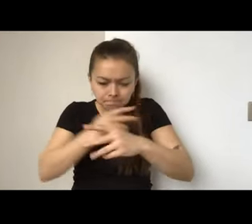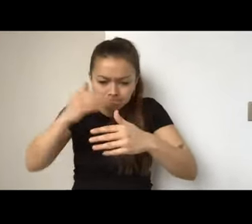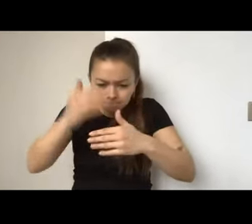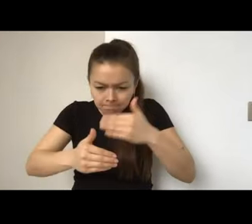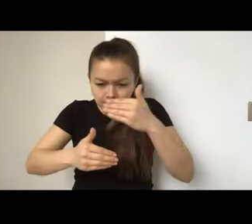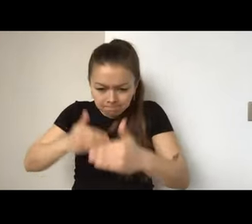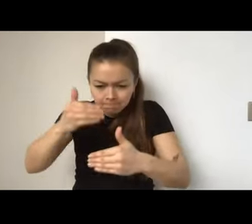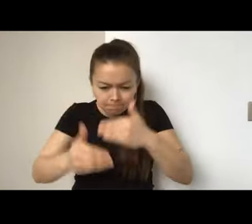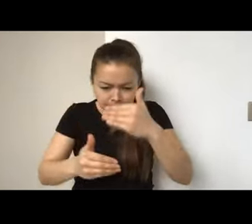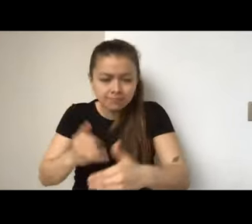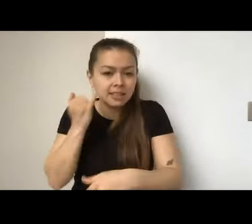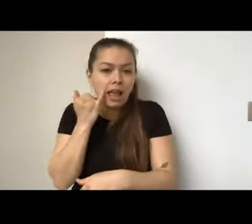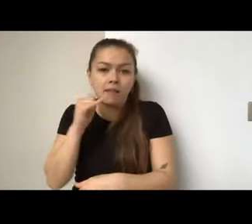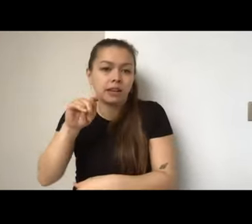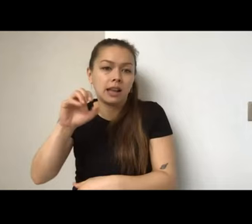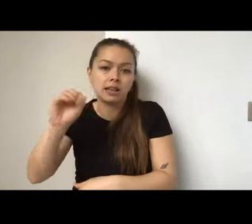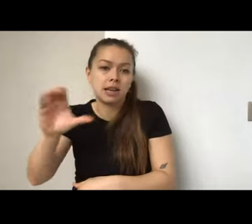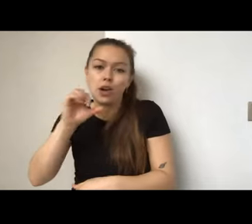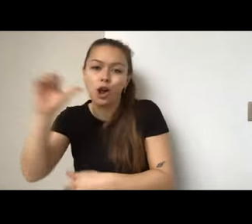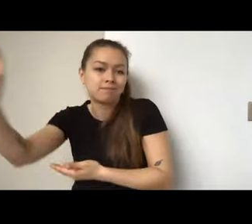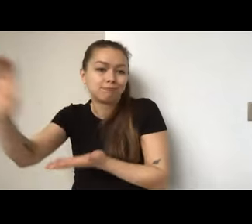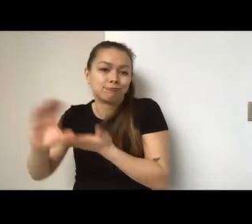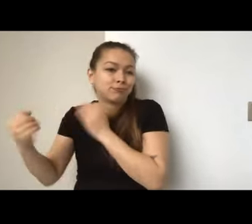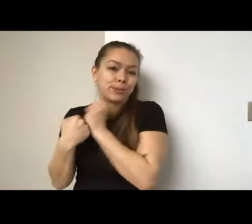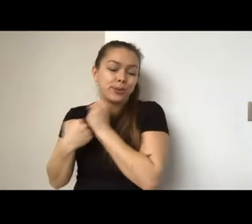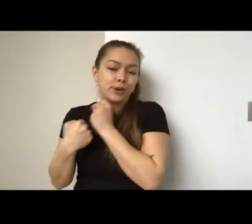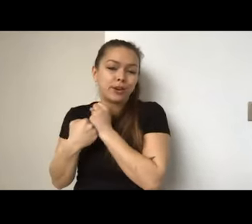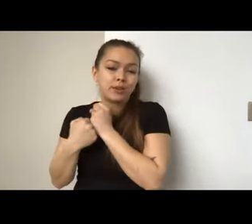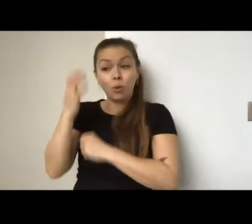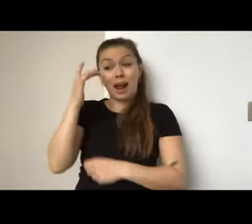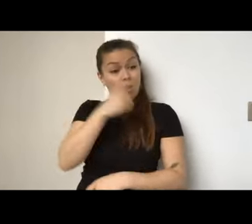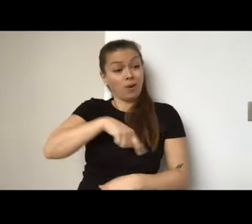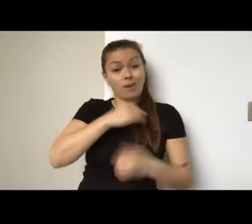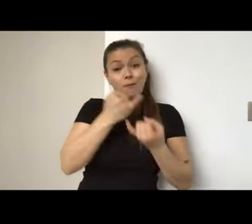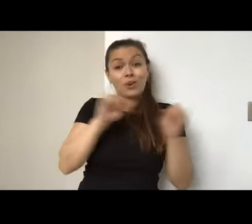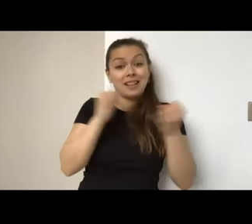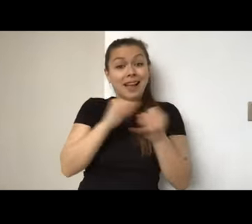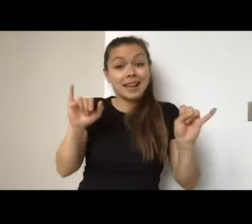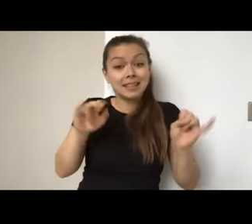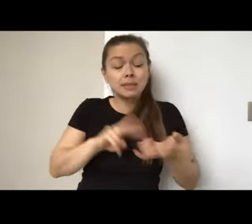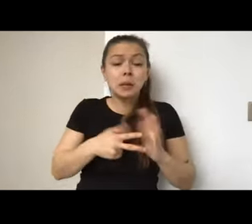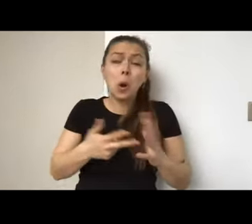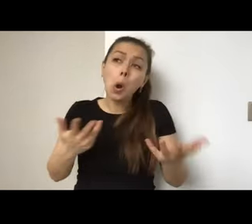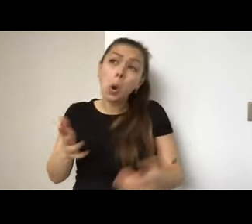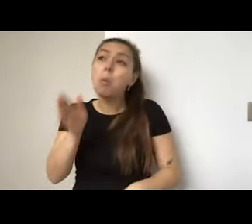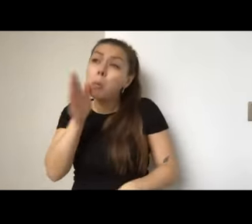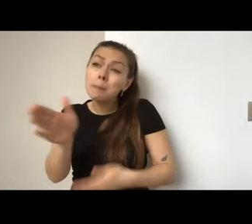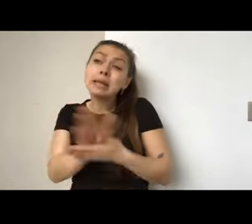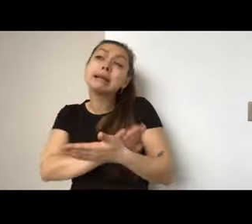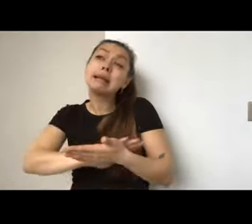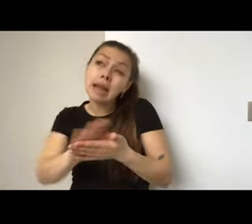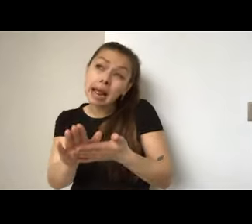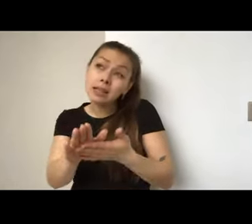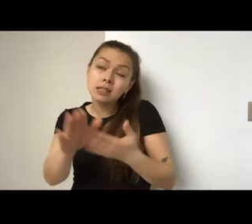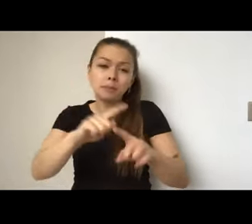freelancers, uh, it became something that, you know, it's nice to have, uh, but it may not be something that we can implement until we have the resources to